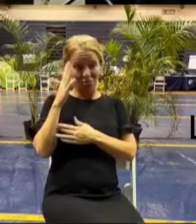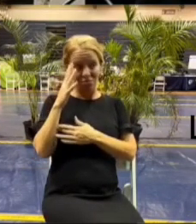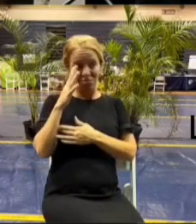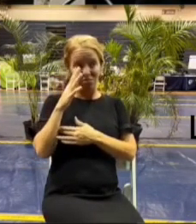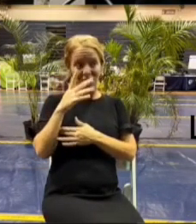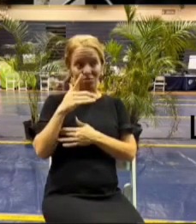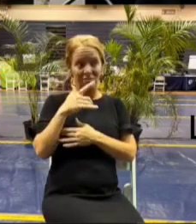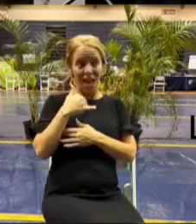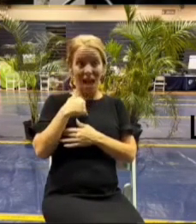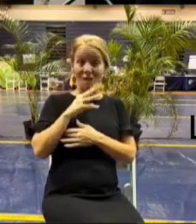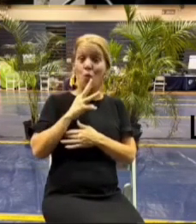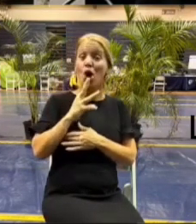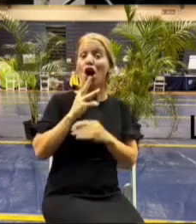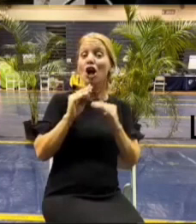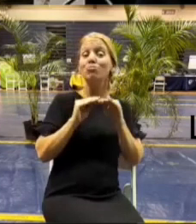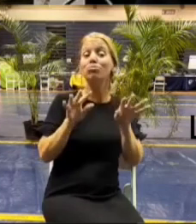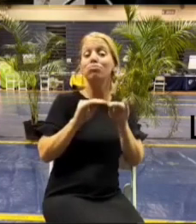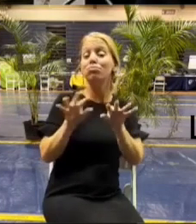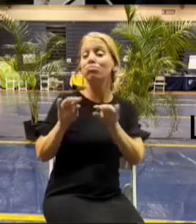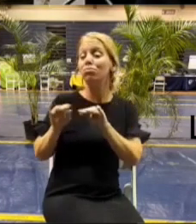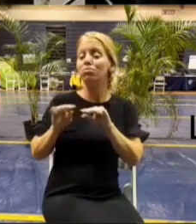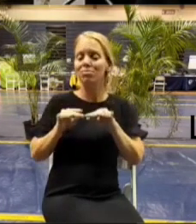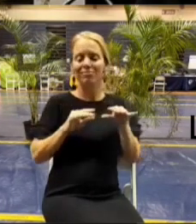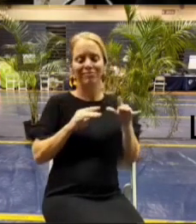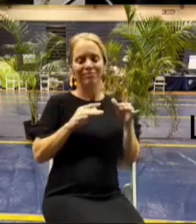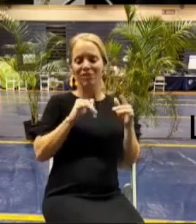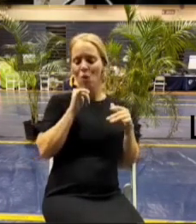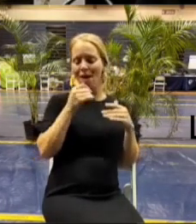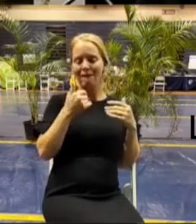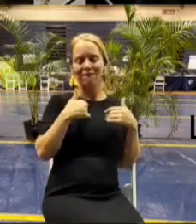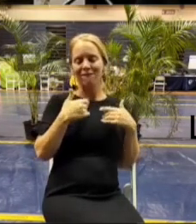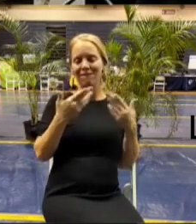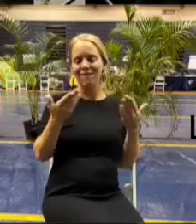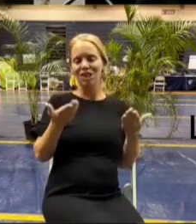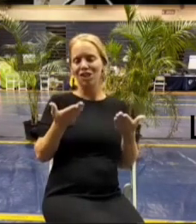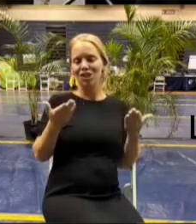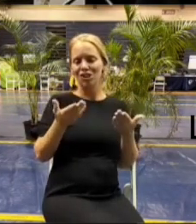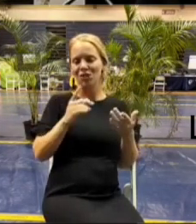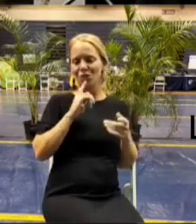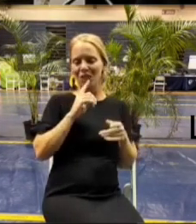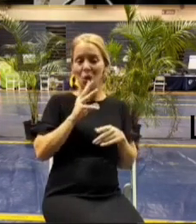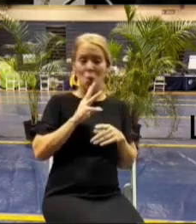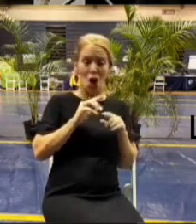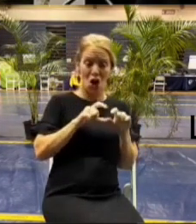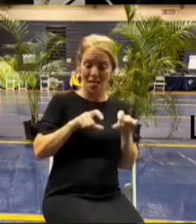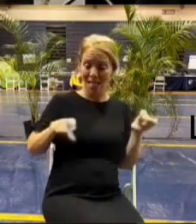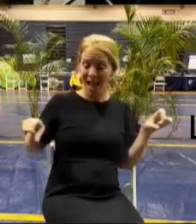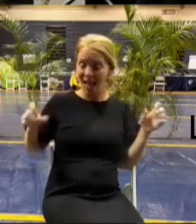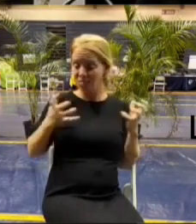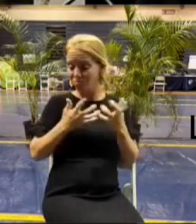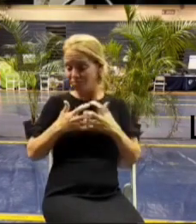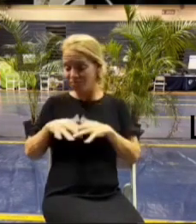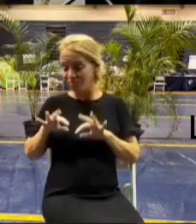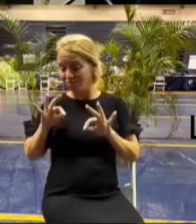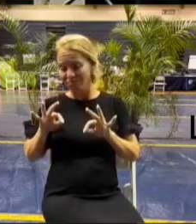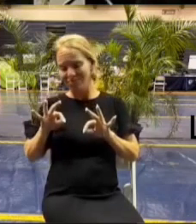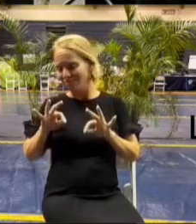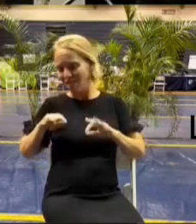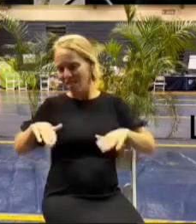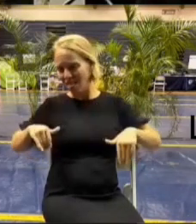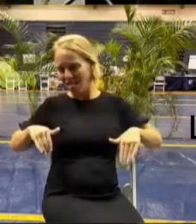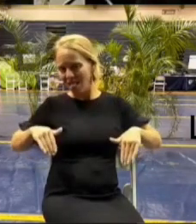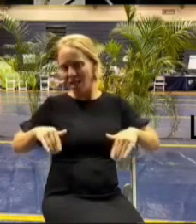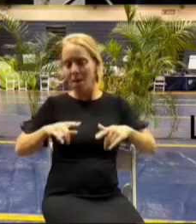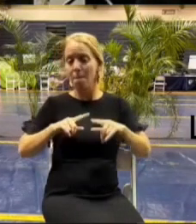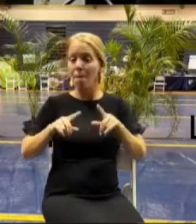for um to put sprinklers back in we don't even have all the water lines yet so although hydro